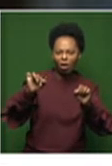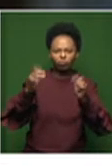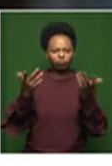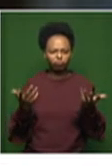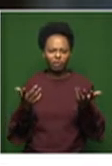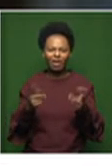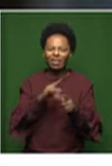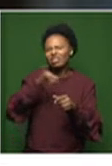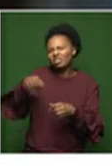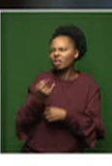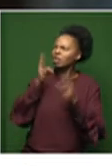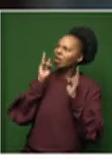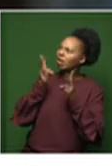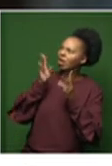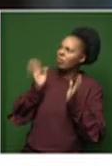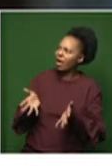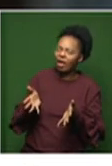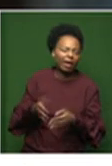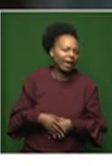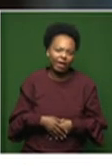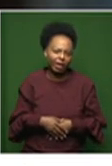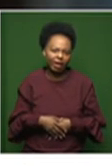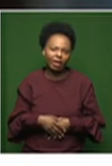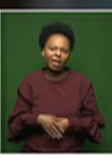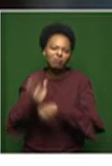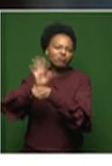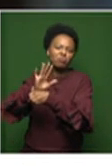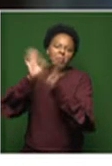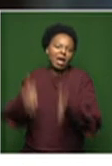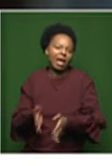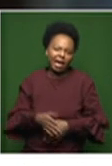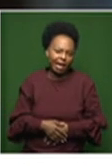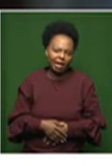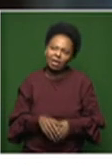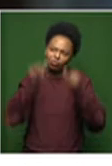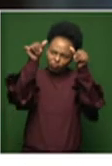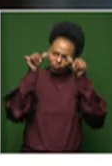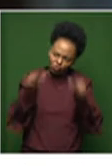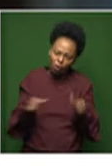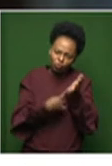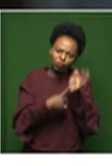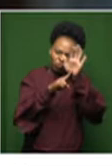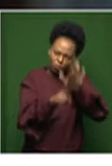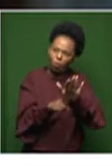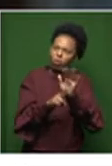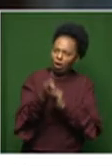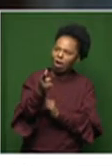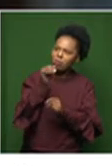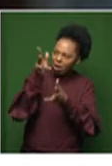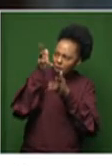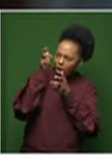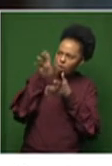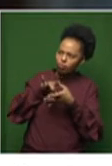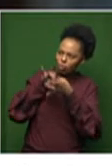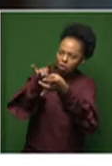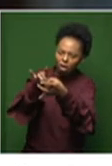of staring at Netflix all the time. We want our audiences to really connect